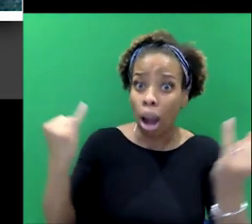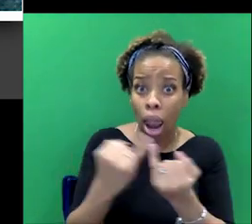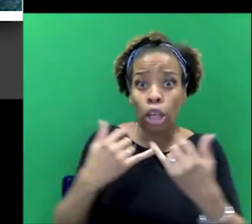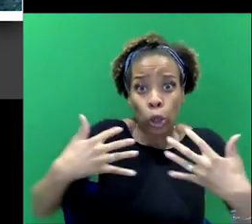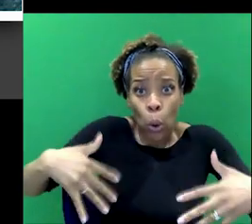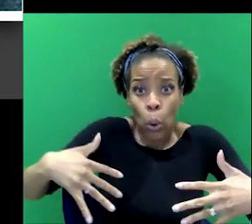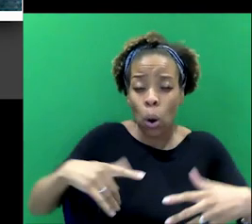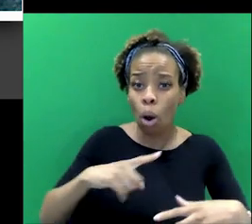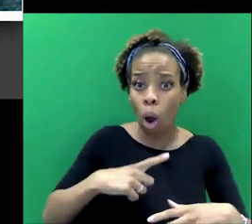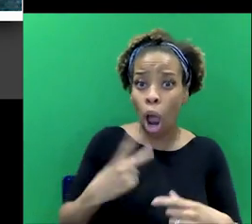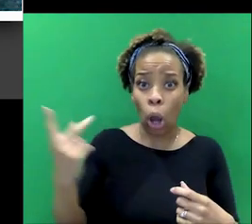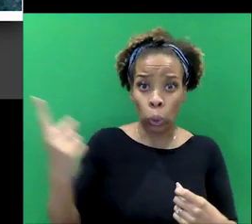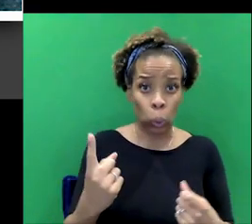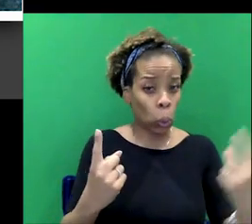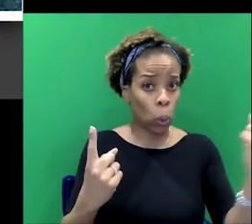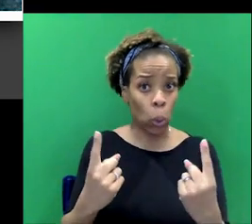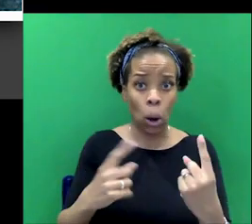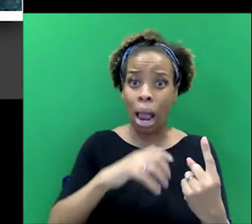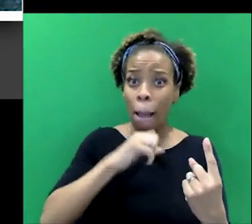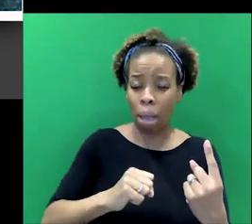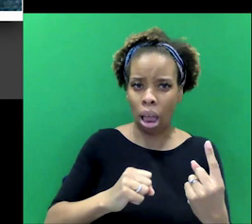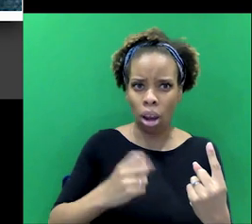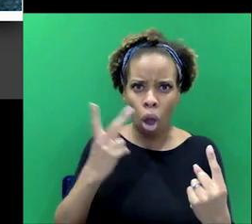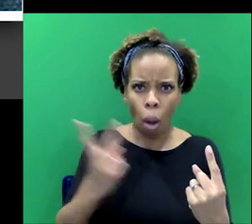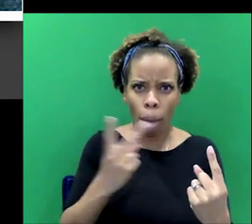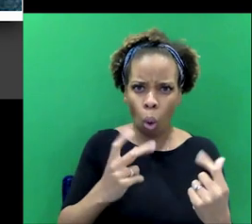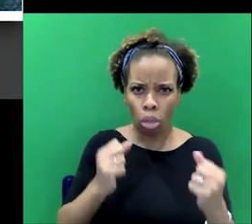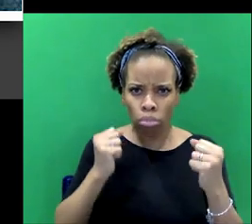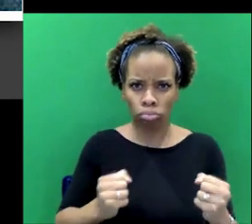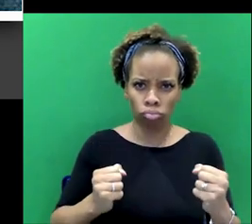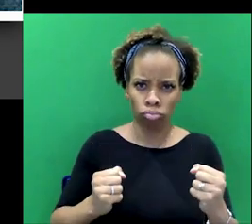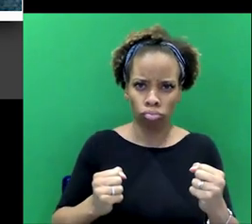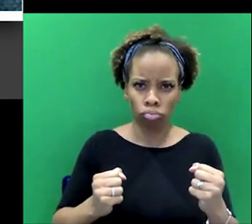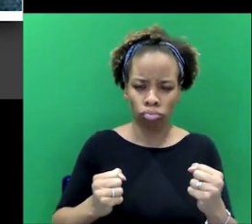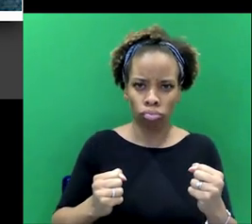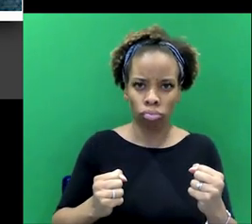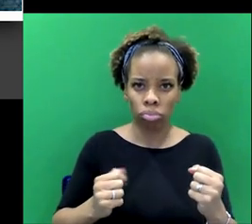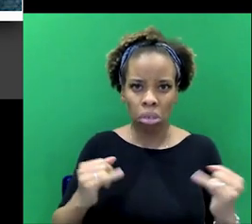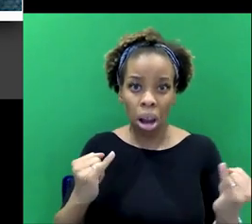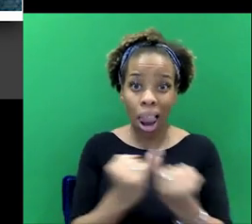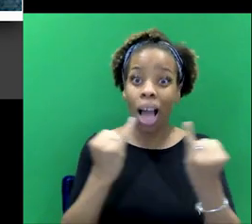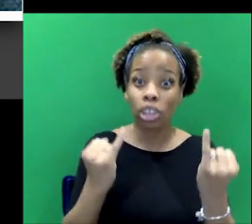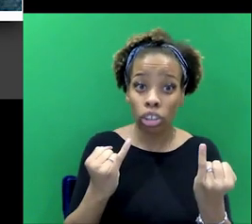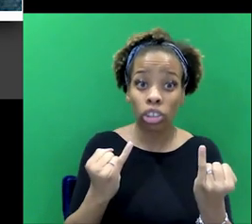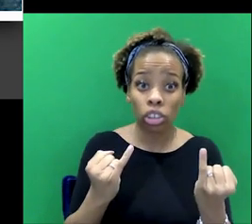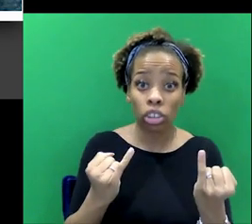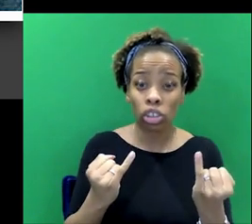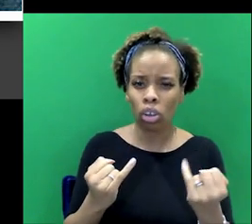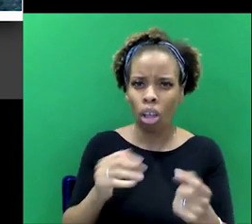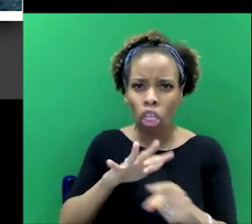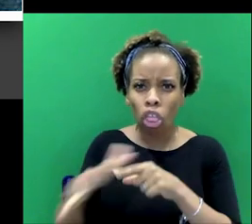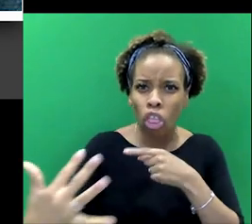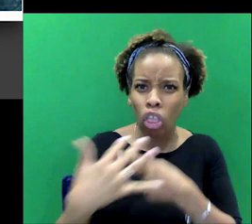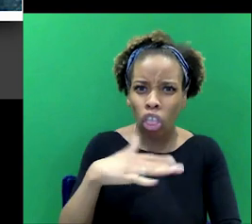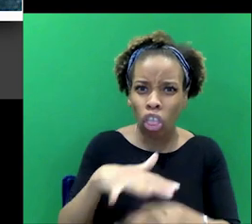because here are two men, both, you know, sort of stalwart figures, and they are clashing. They come down to name calling.